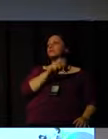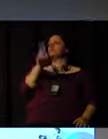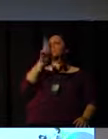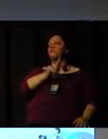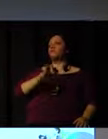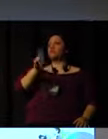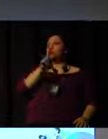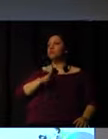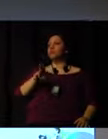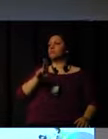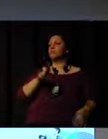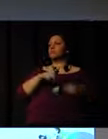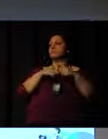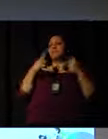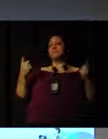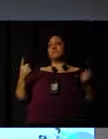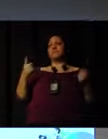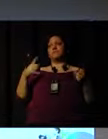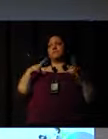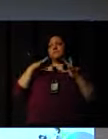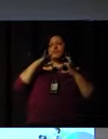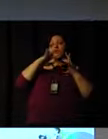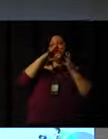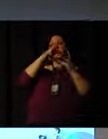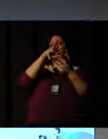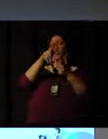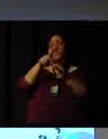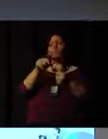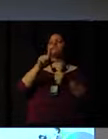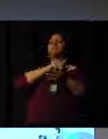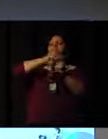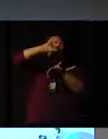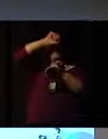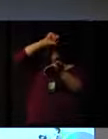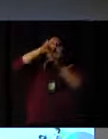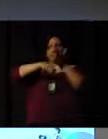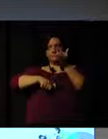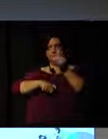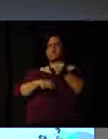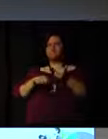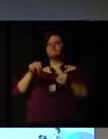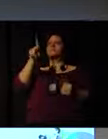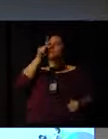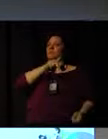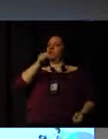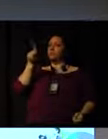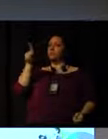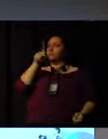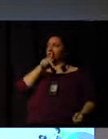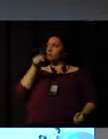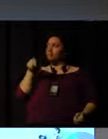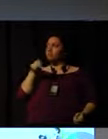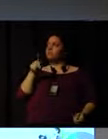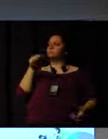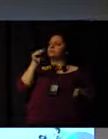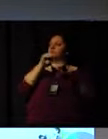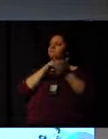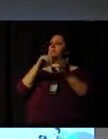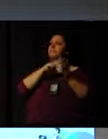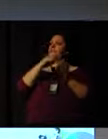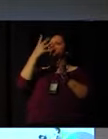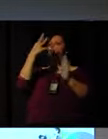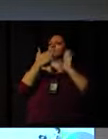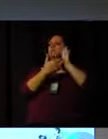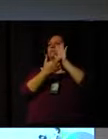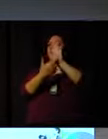see how much one works in comparison to others. For example, when you